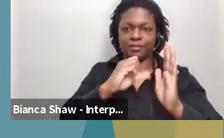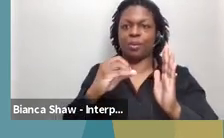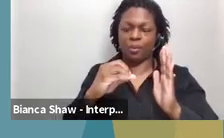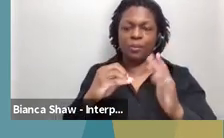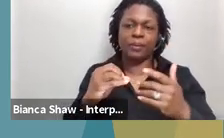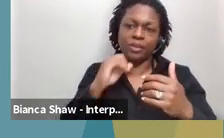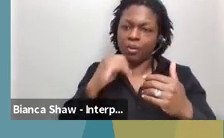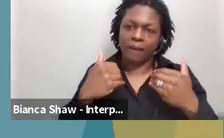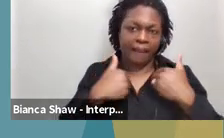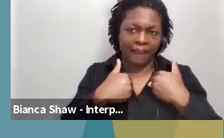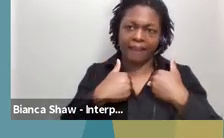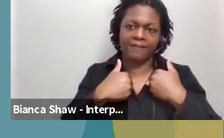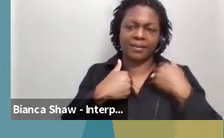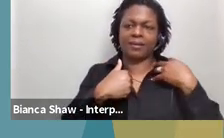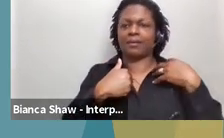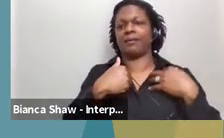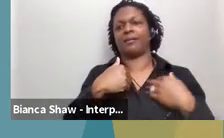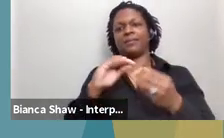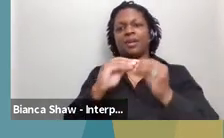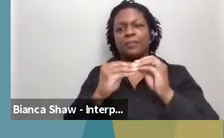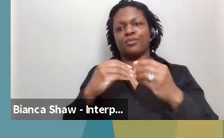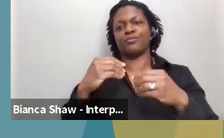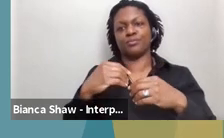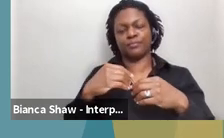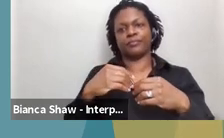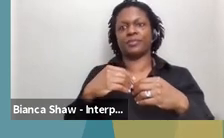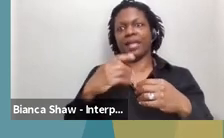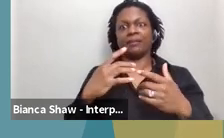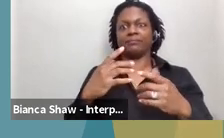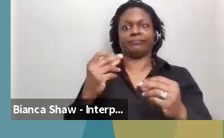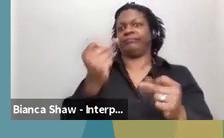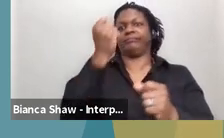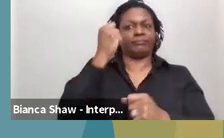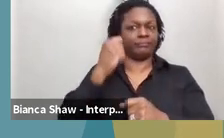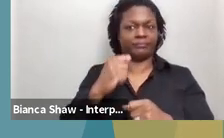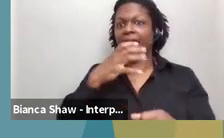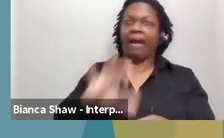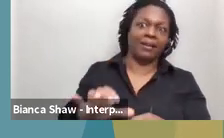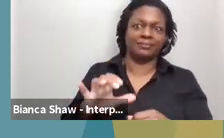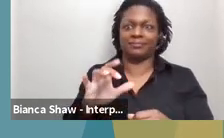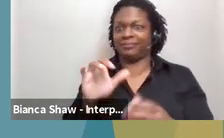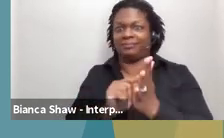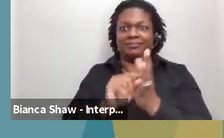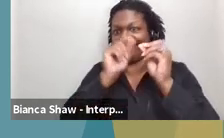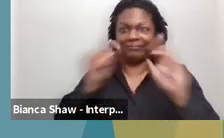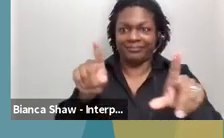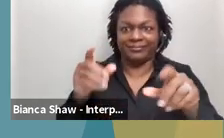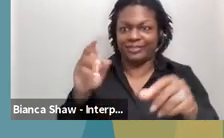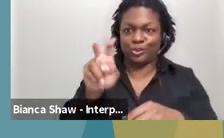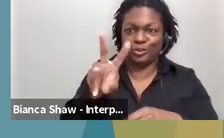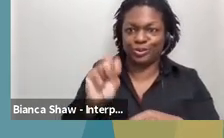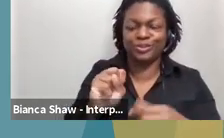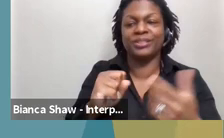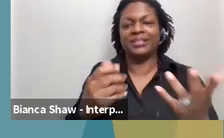press for the conference today, but I will just say that folks, please pay close attention. We do anticipate some updated